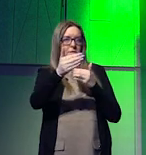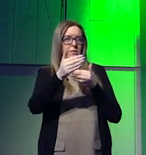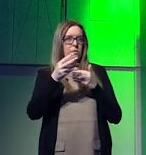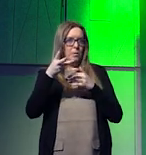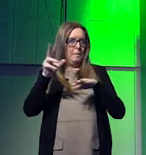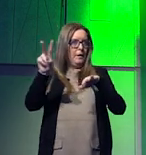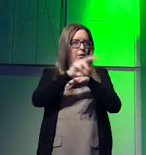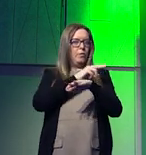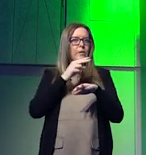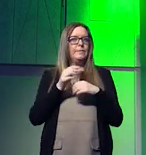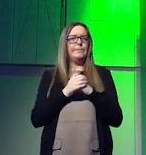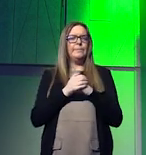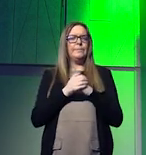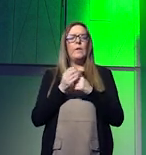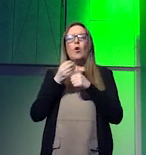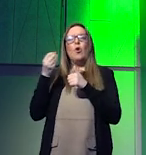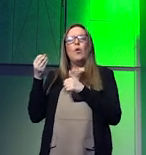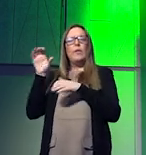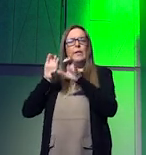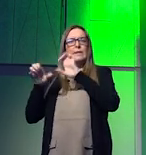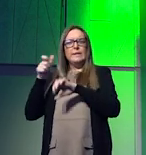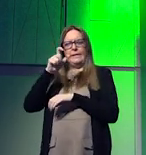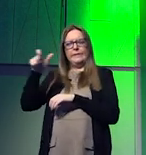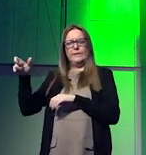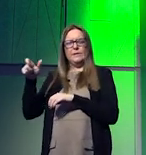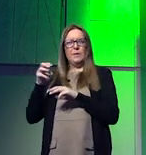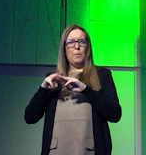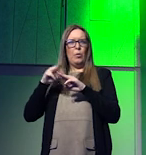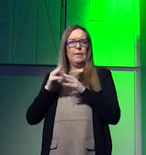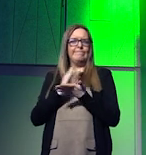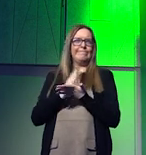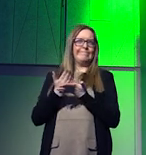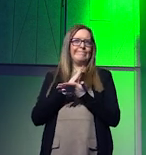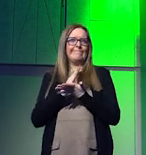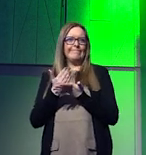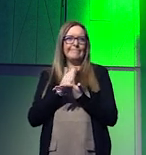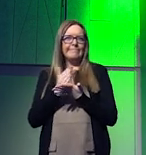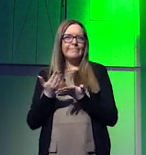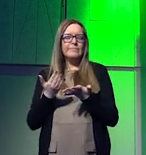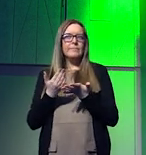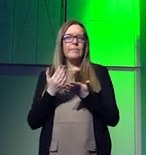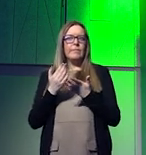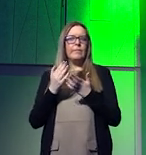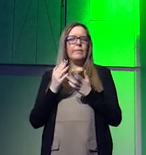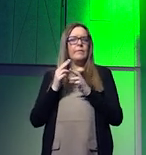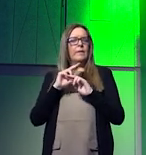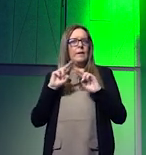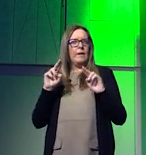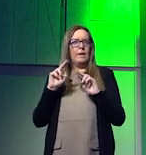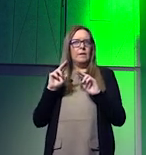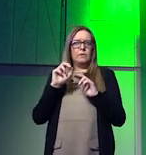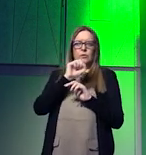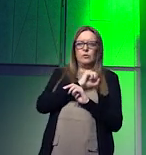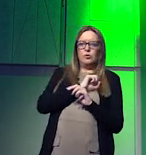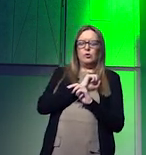scientists a bit more on the fringe at the moment or let's say in the sort of margins of climate